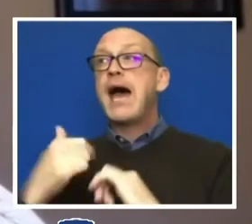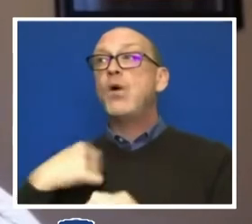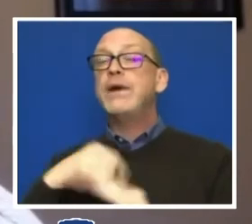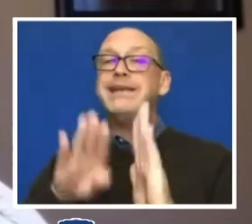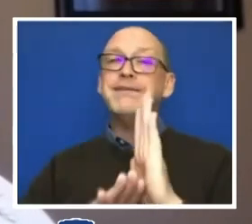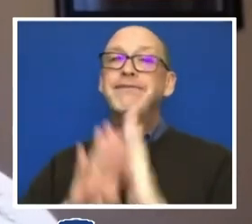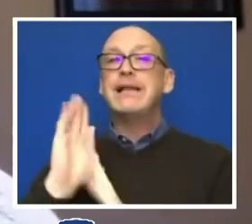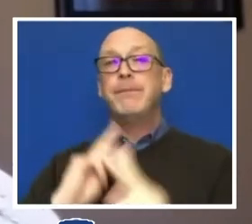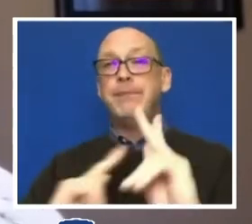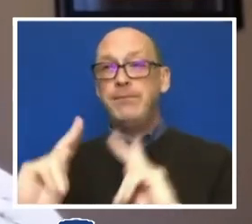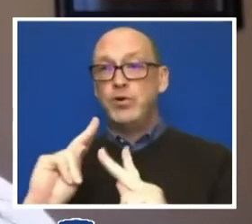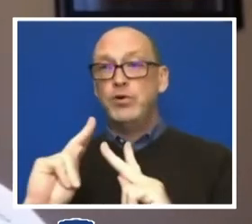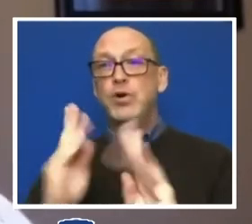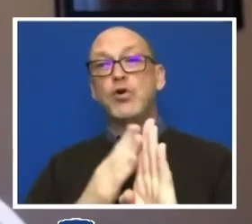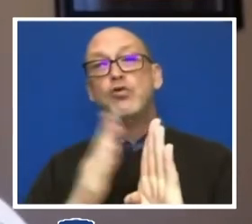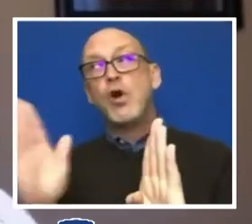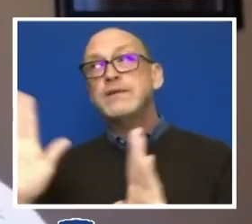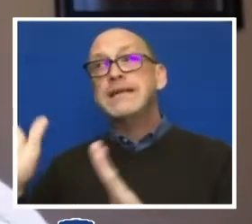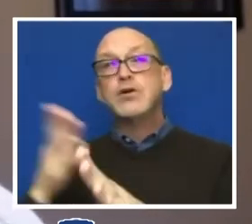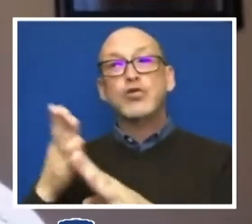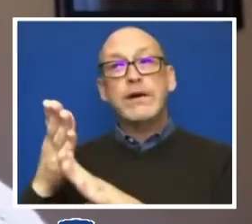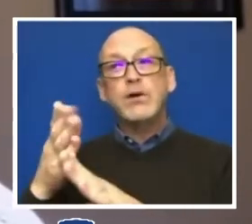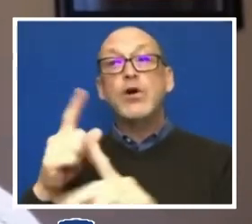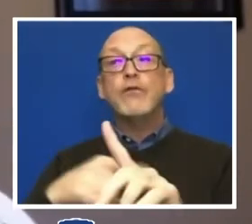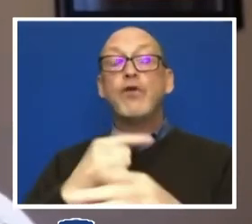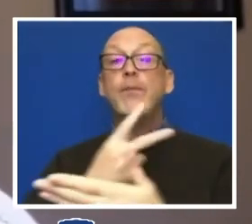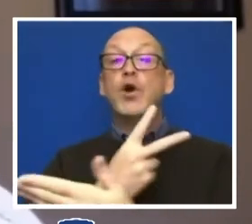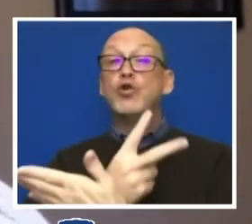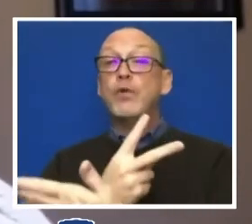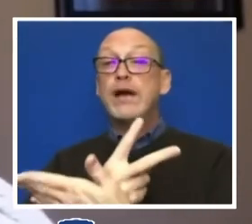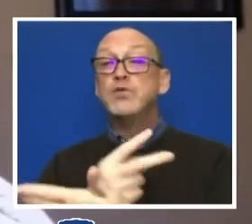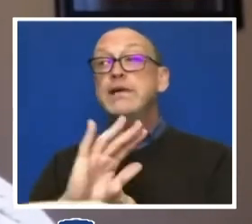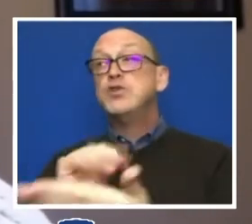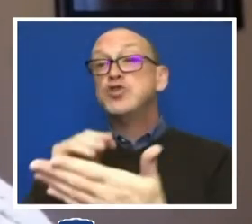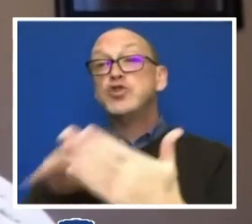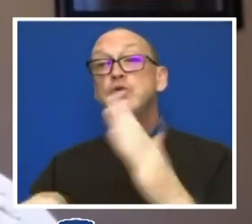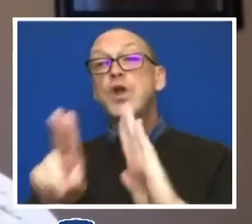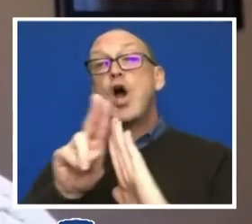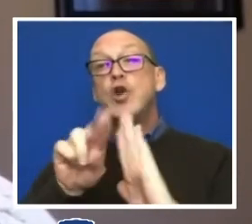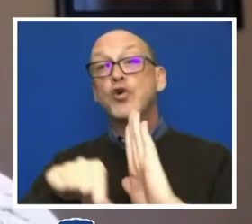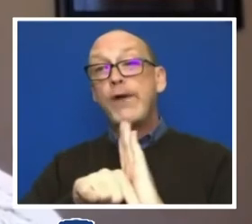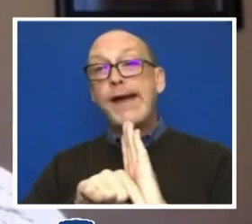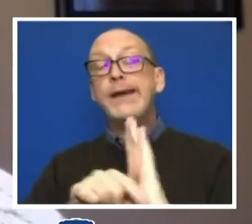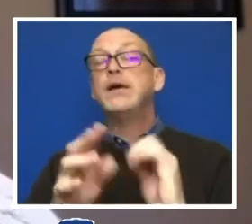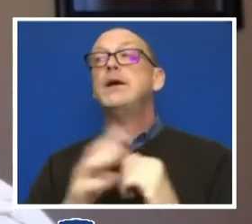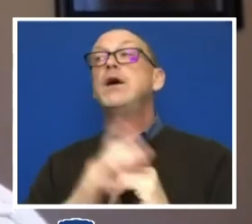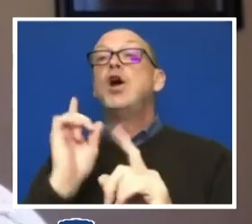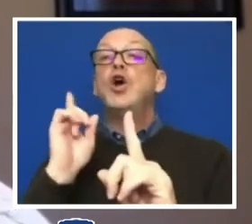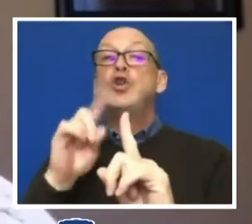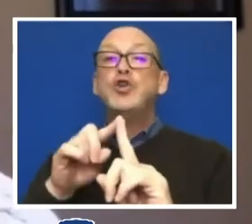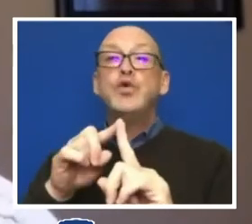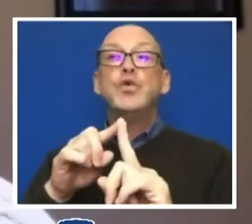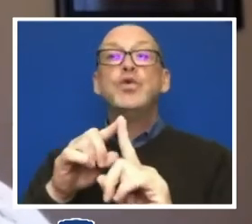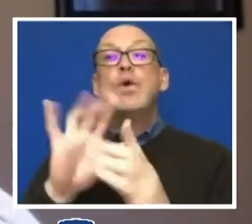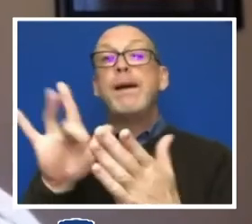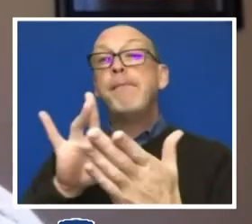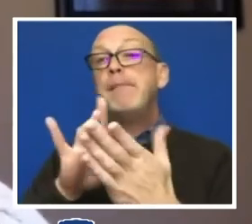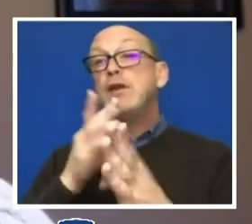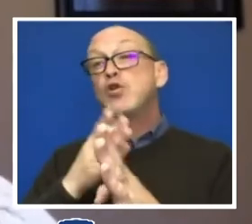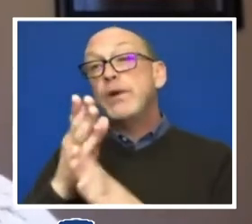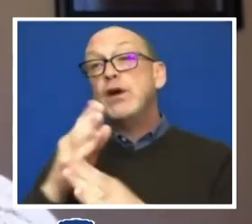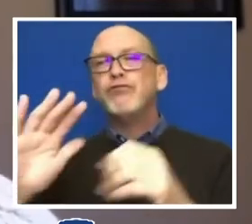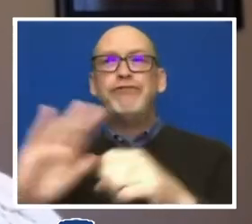across their careers from graduate students to undergrads to mid career full professors.